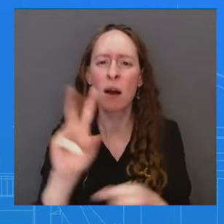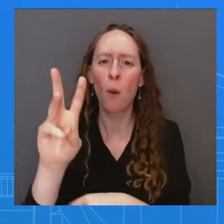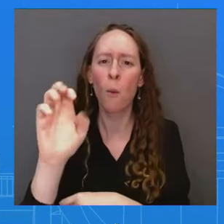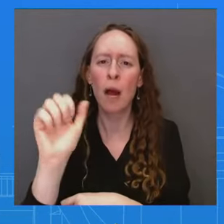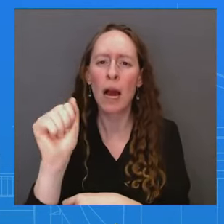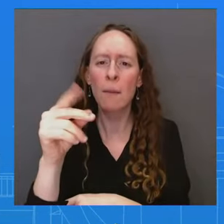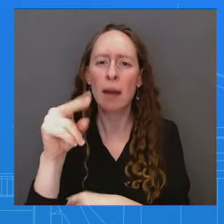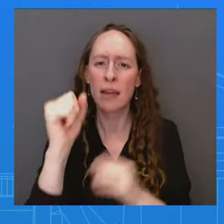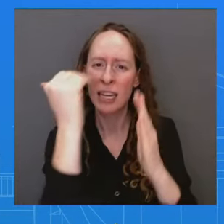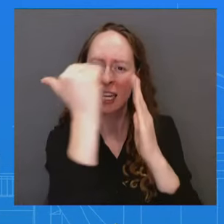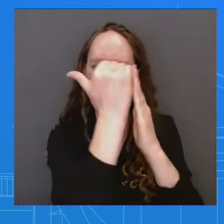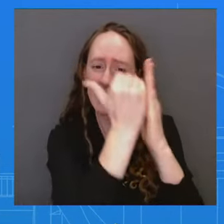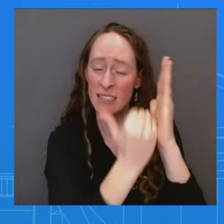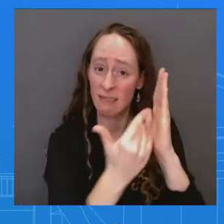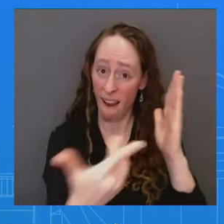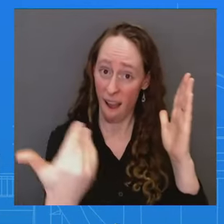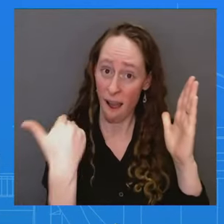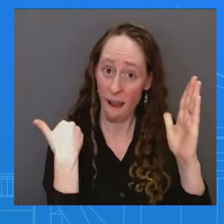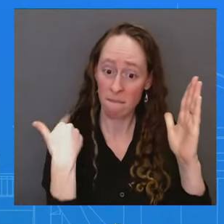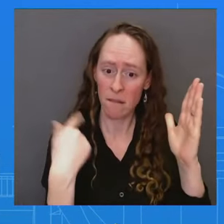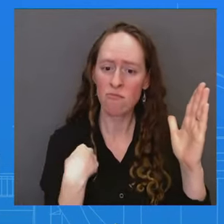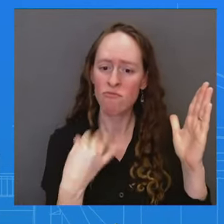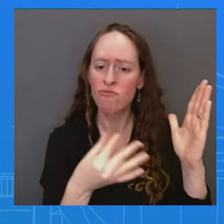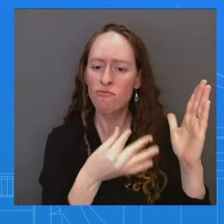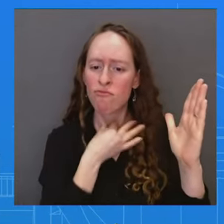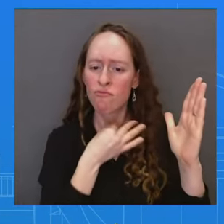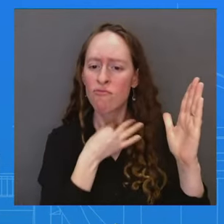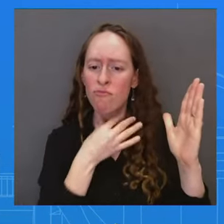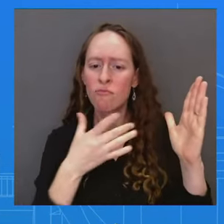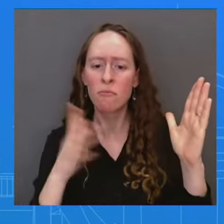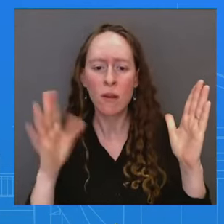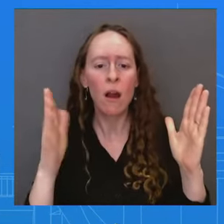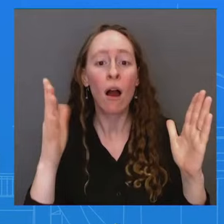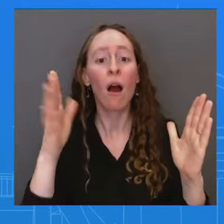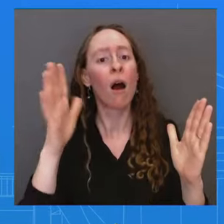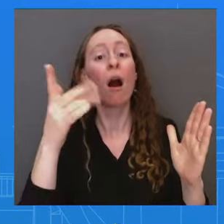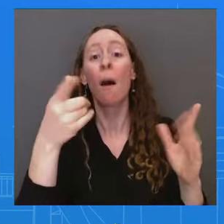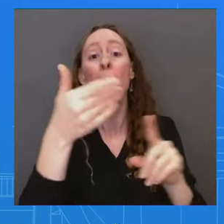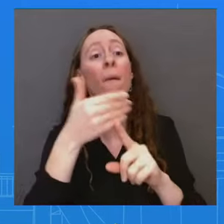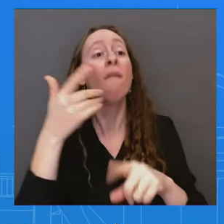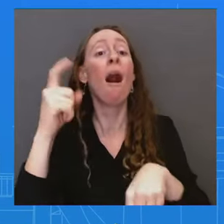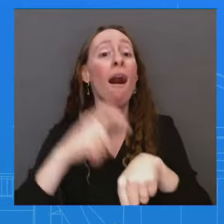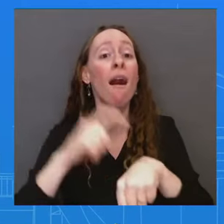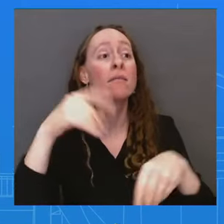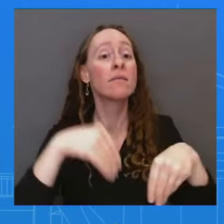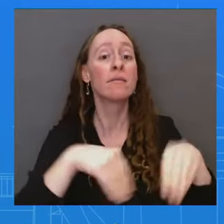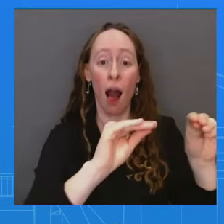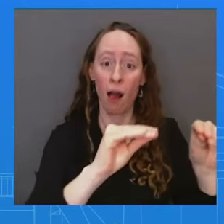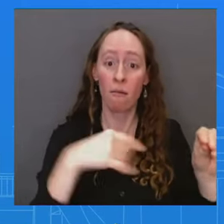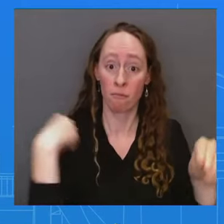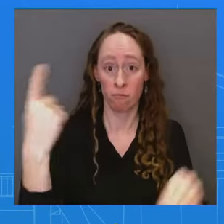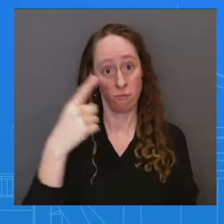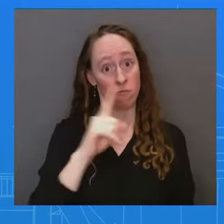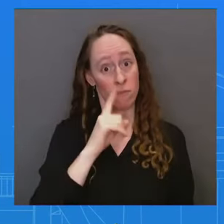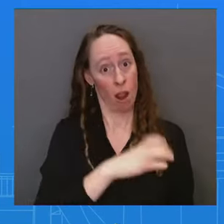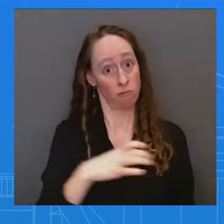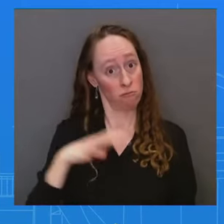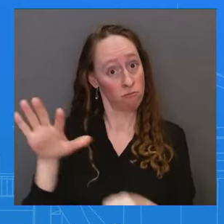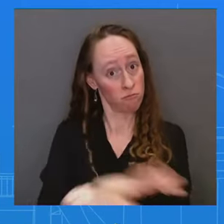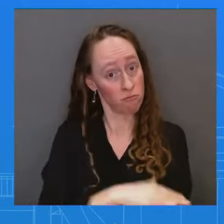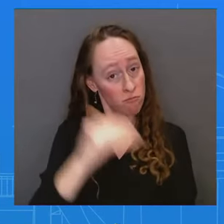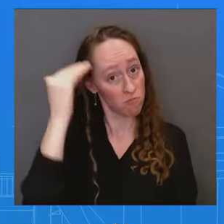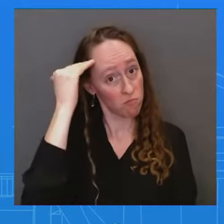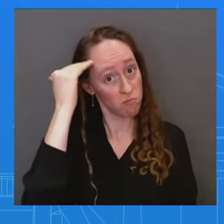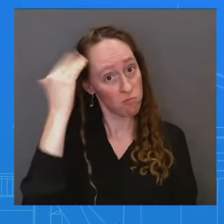done before sending the — the the arms transfer or after? Because as we know, there's — there's there's two occasions of arms transfer